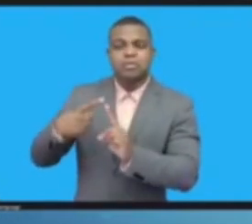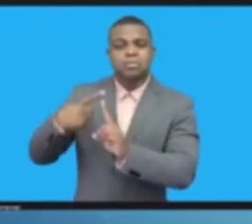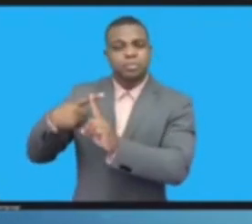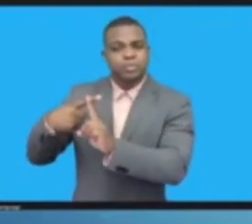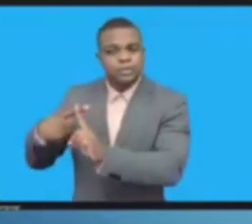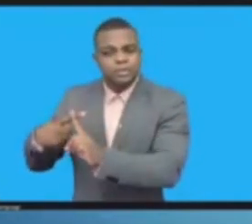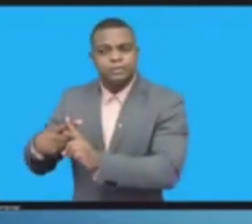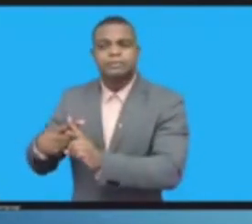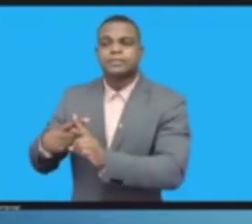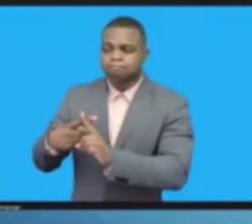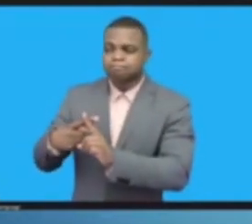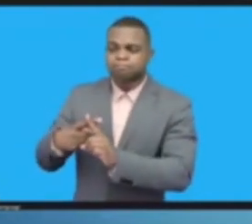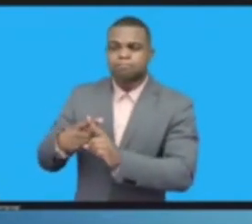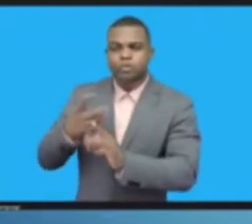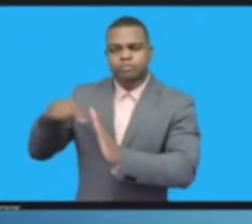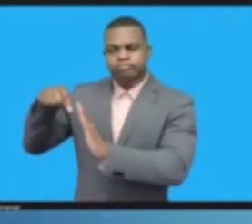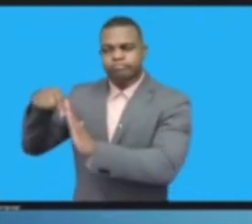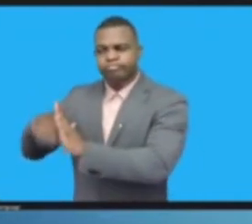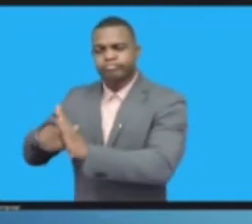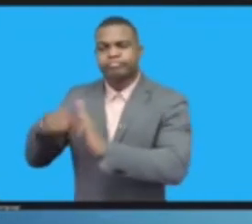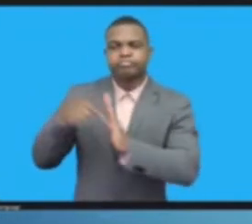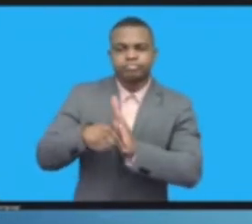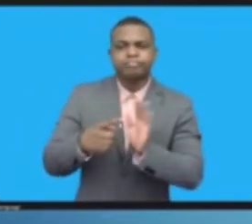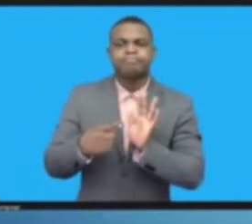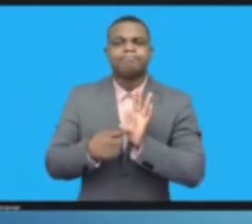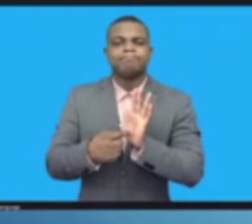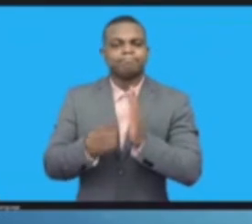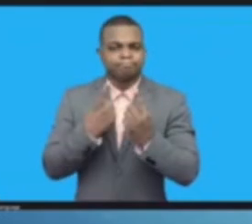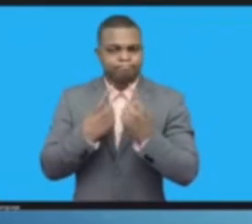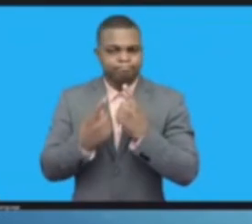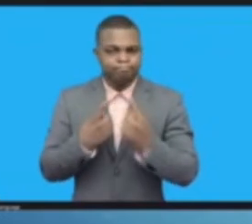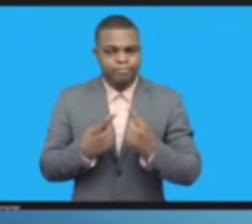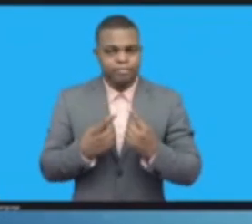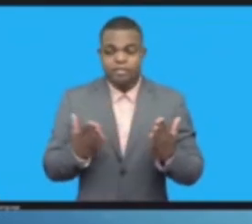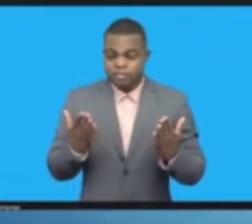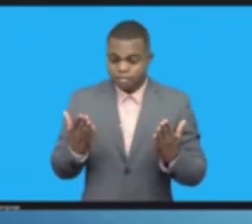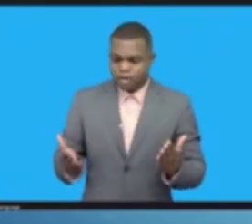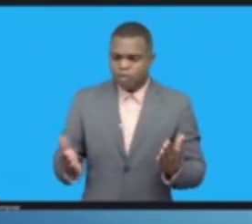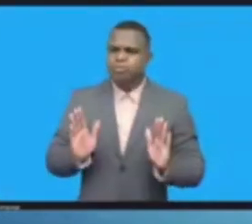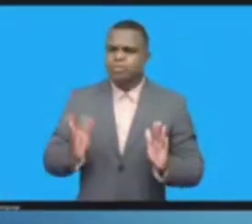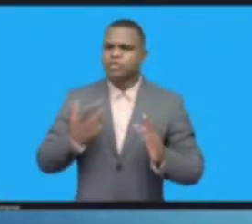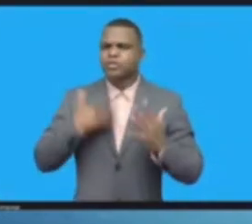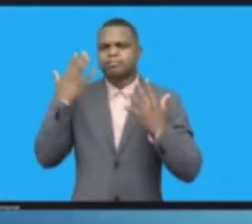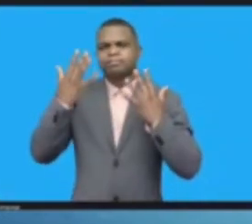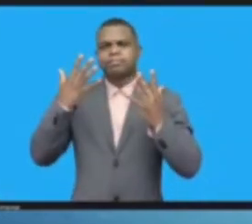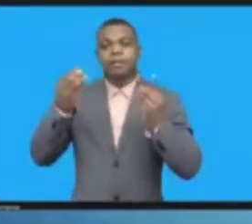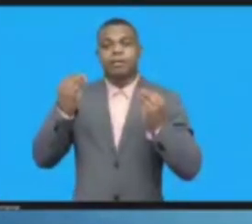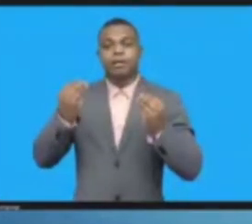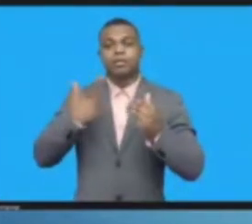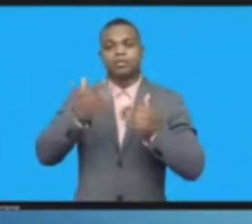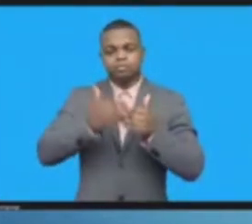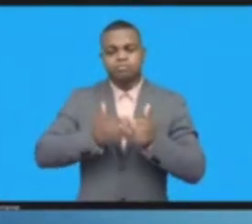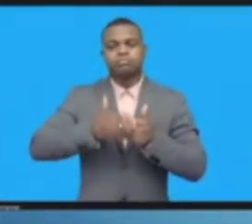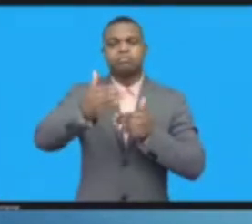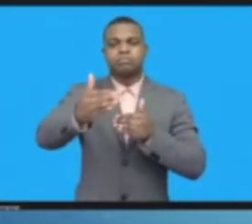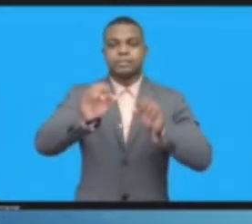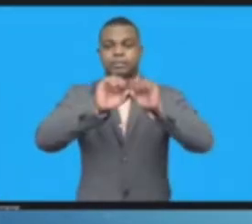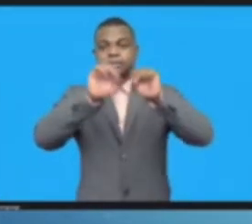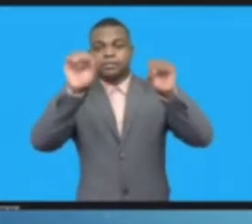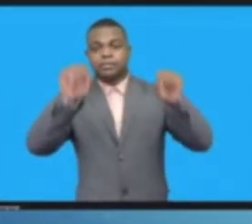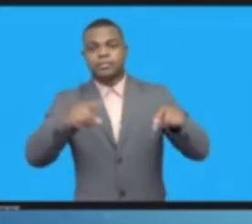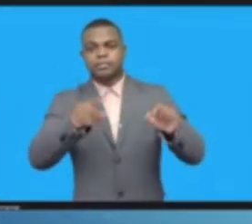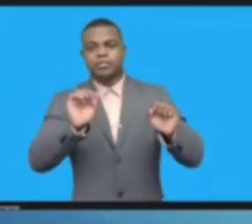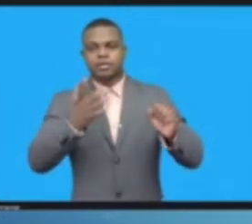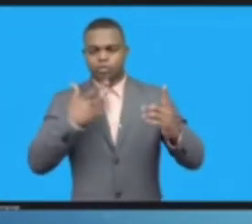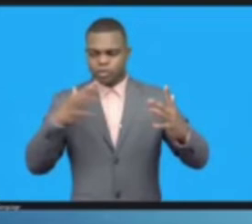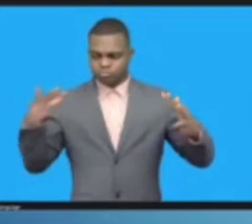in support of others working on digital cooperation and the global digital compact, such as the UN Secretary-General's tech envoy,